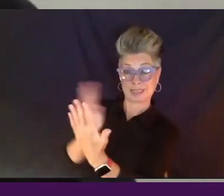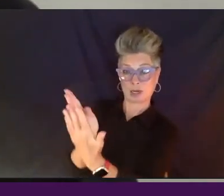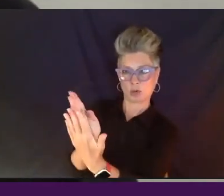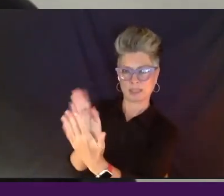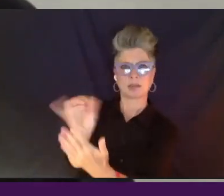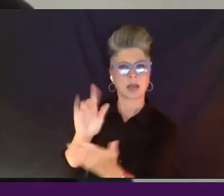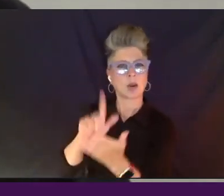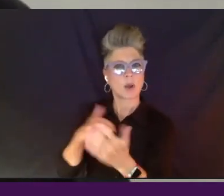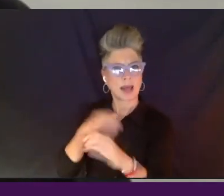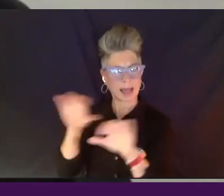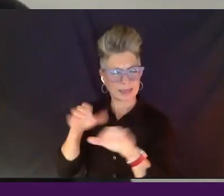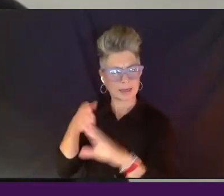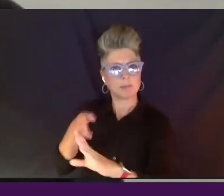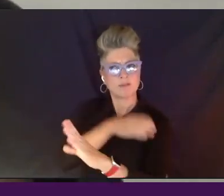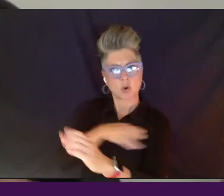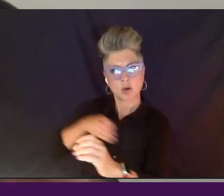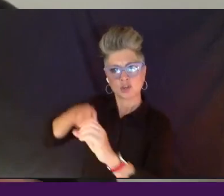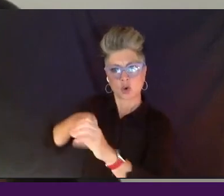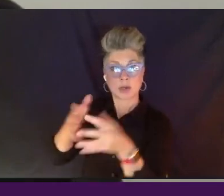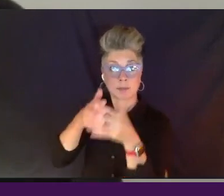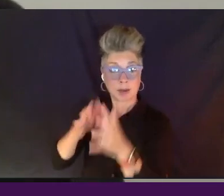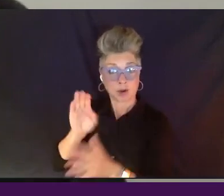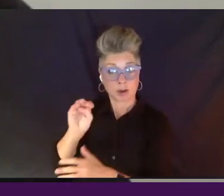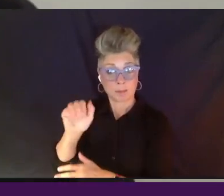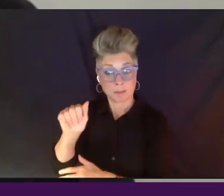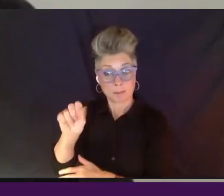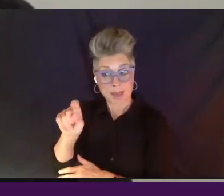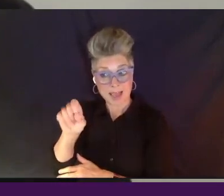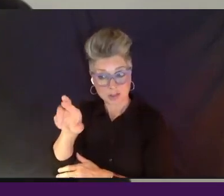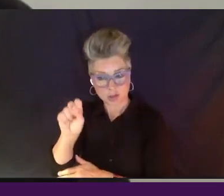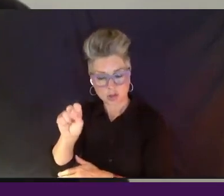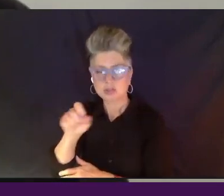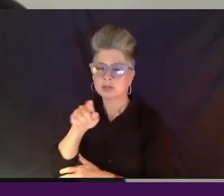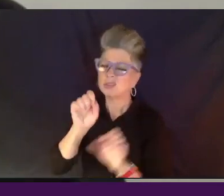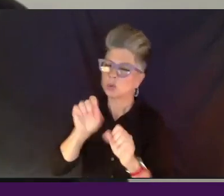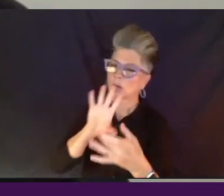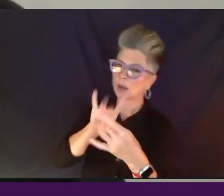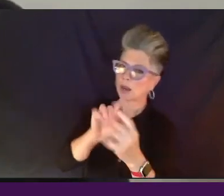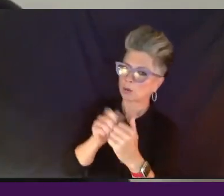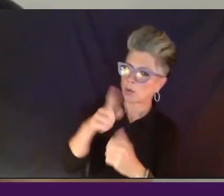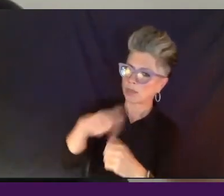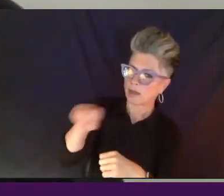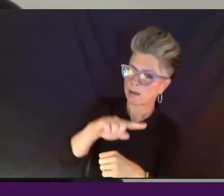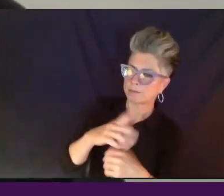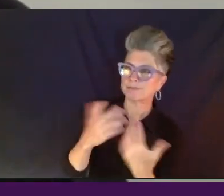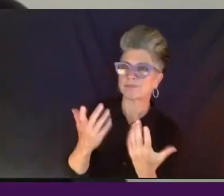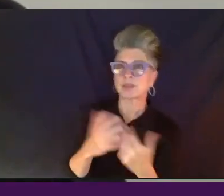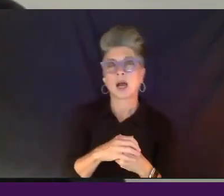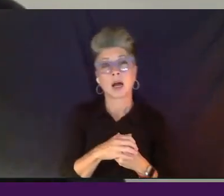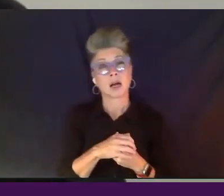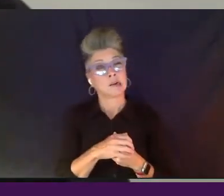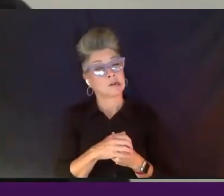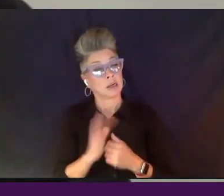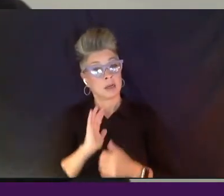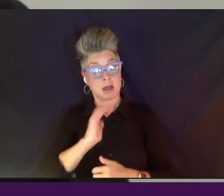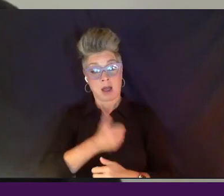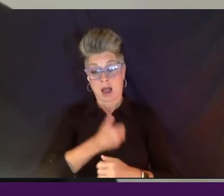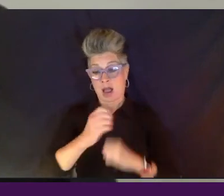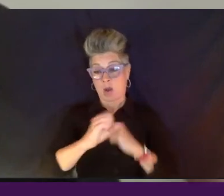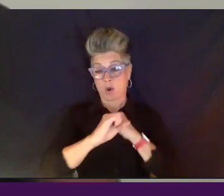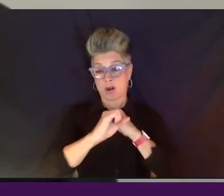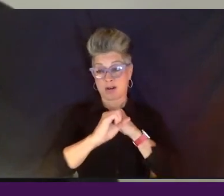Masters, then you can, you can connect with them. In terms of our pitching process, you know,